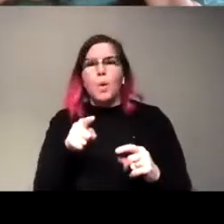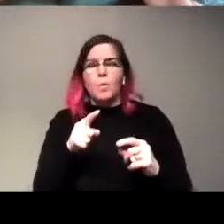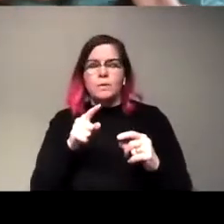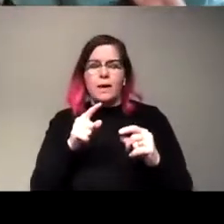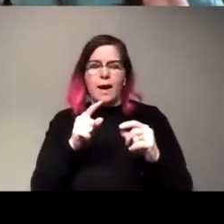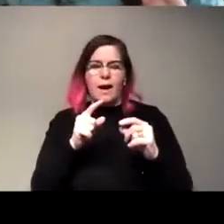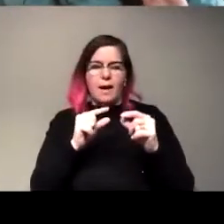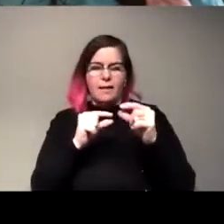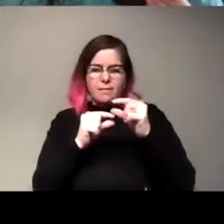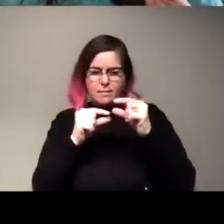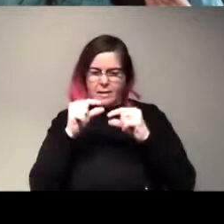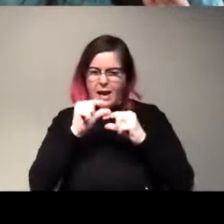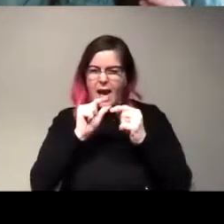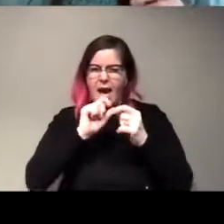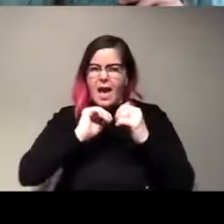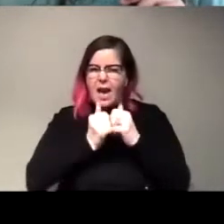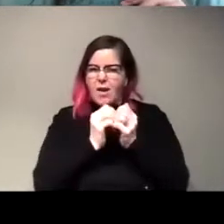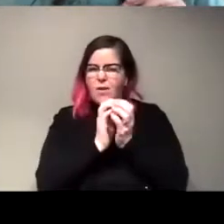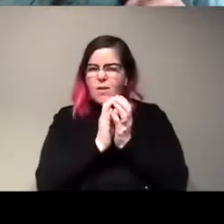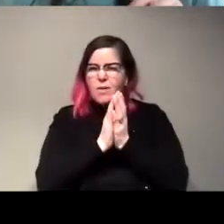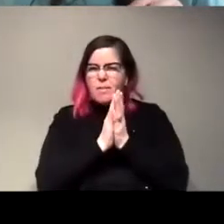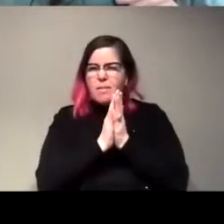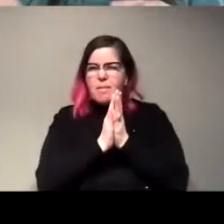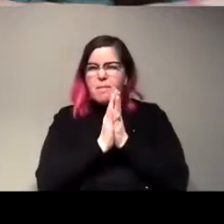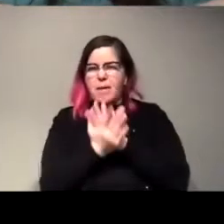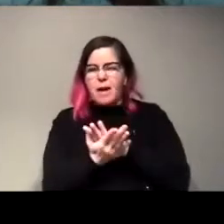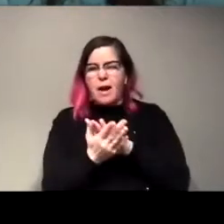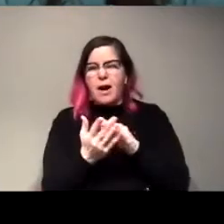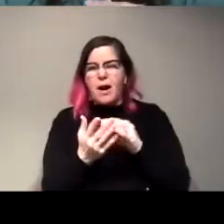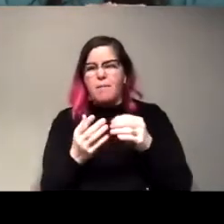like, how does that turn into what charges my phone?